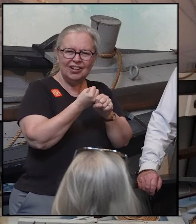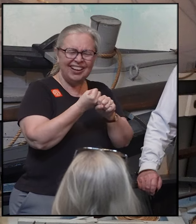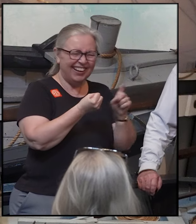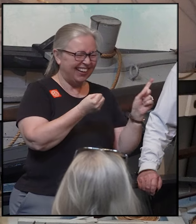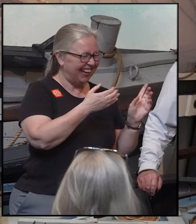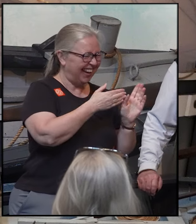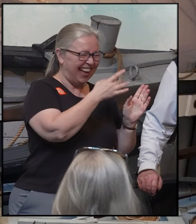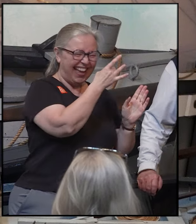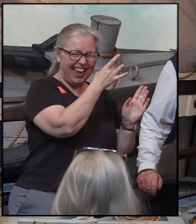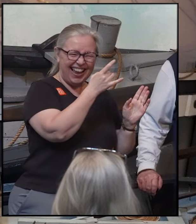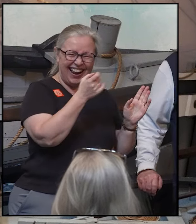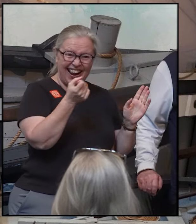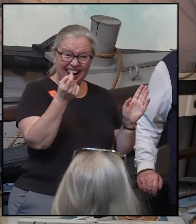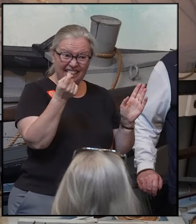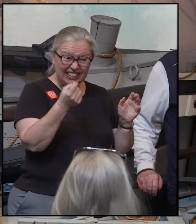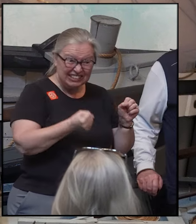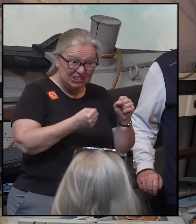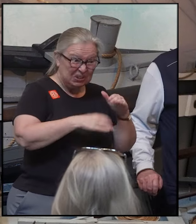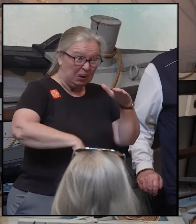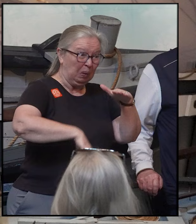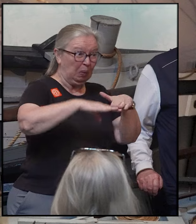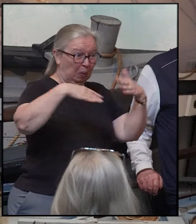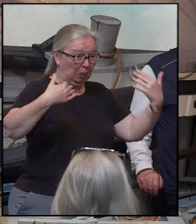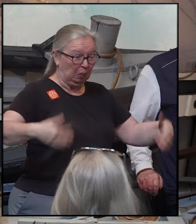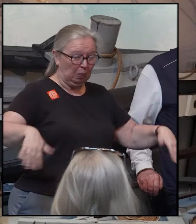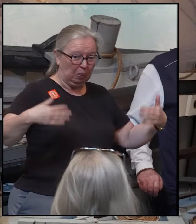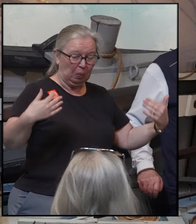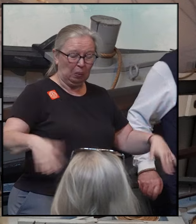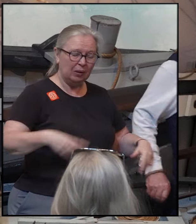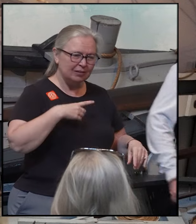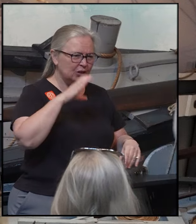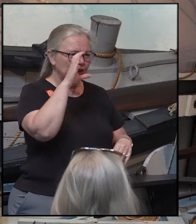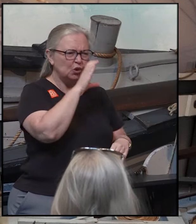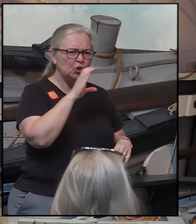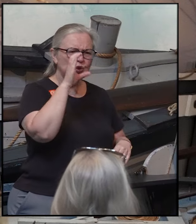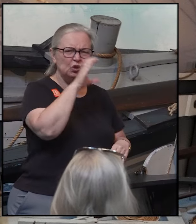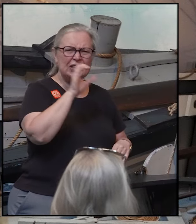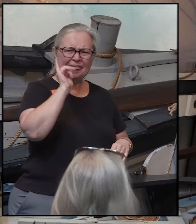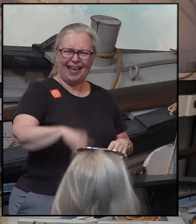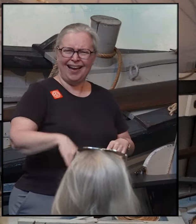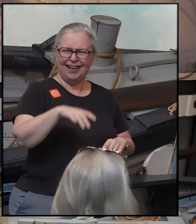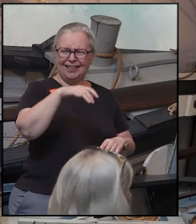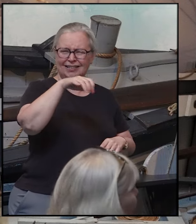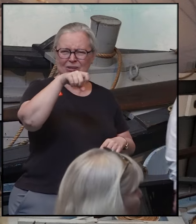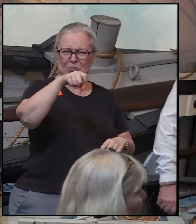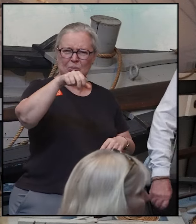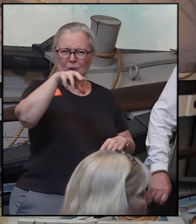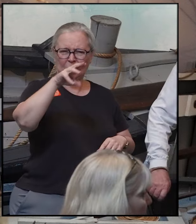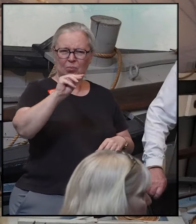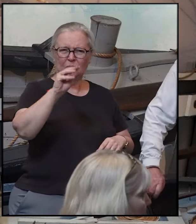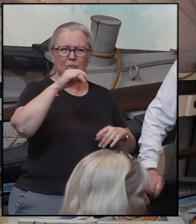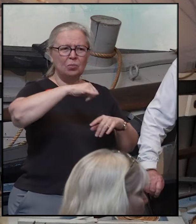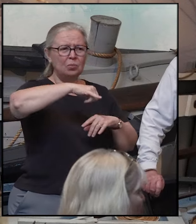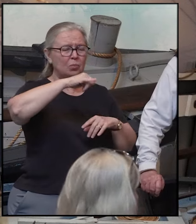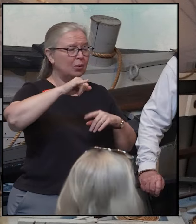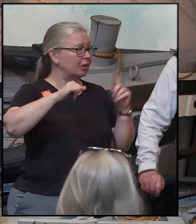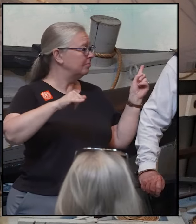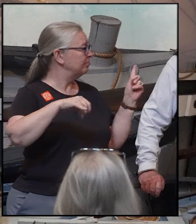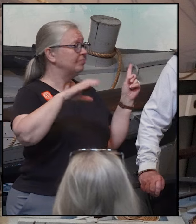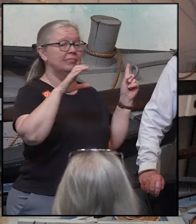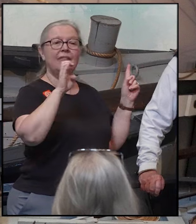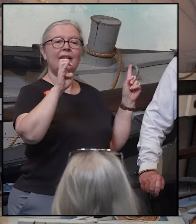all in pursuit of the sperm whale. On our journey today, we are going aboard the Edward